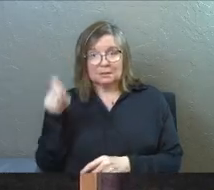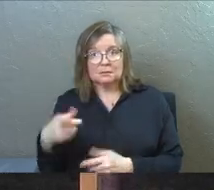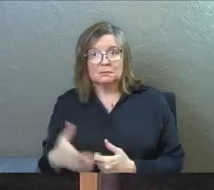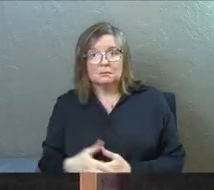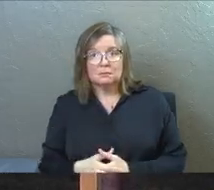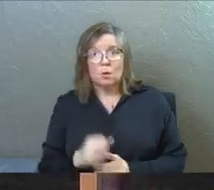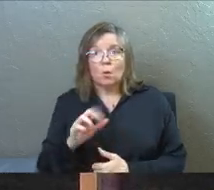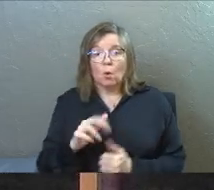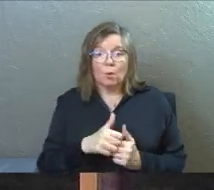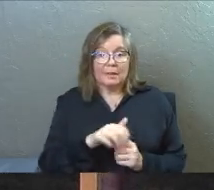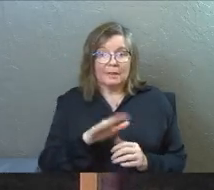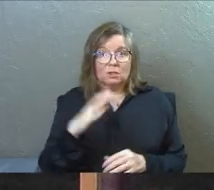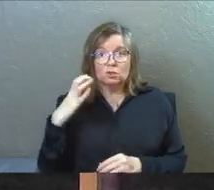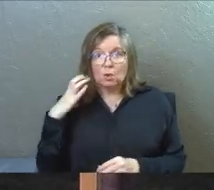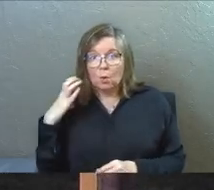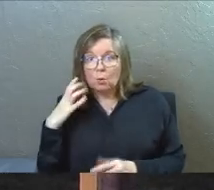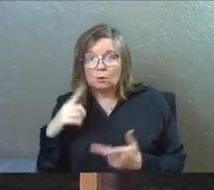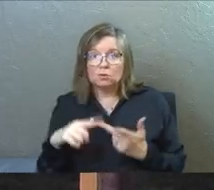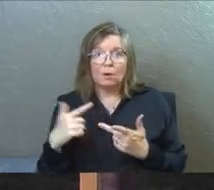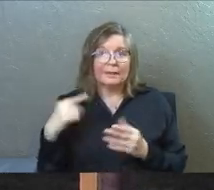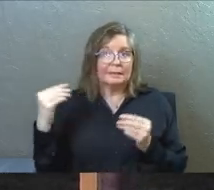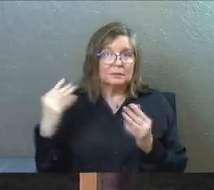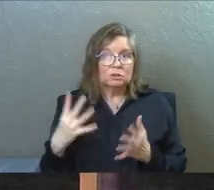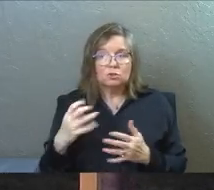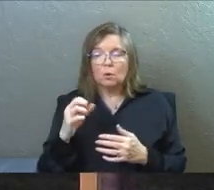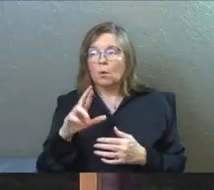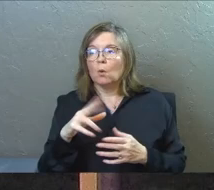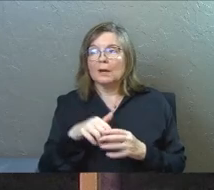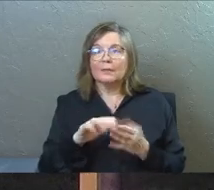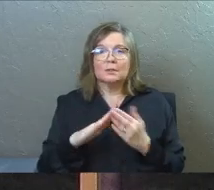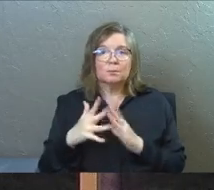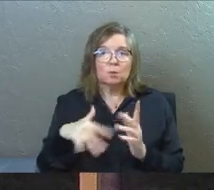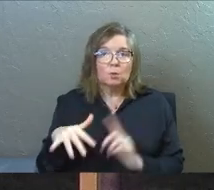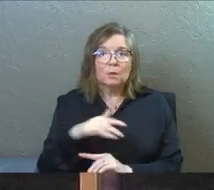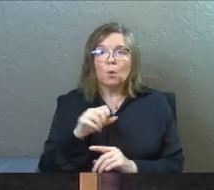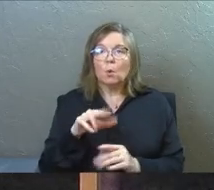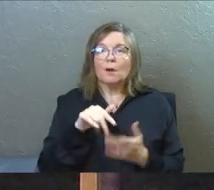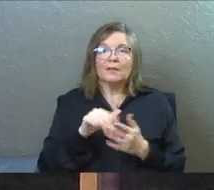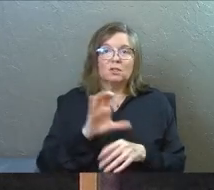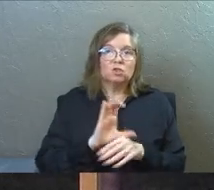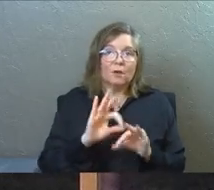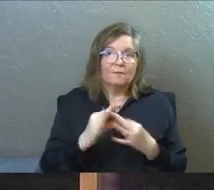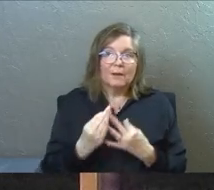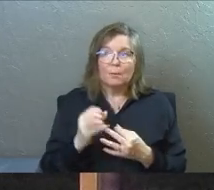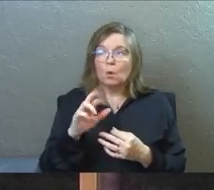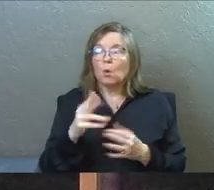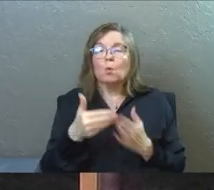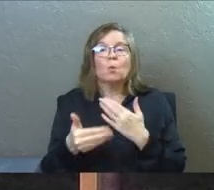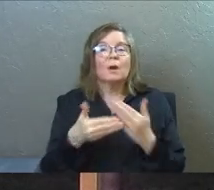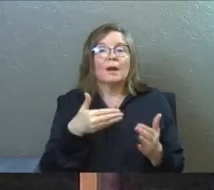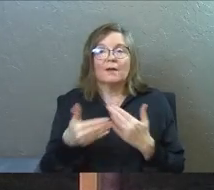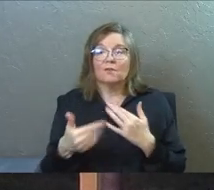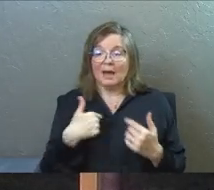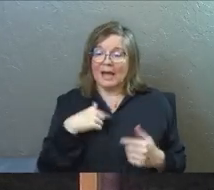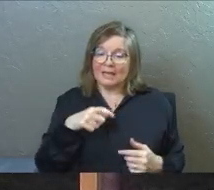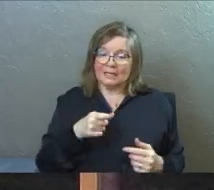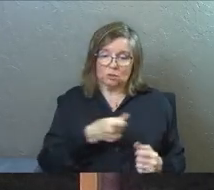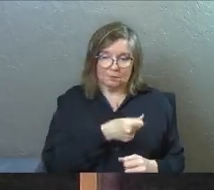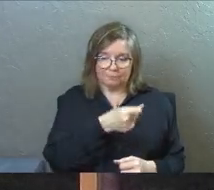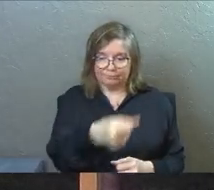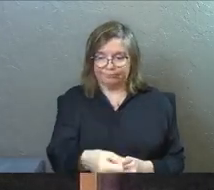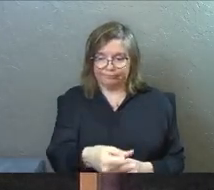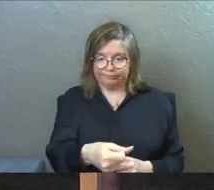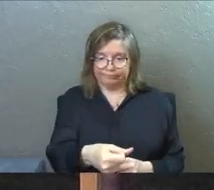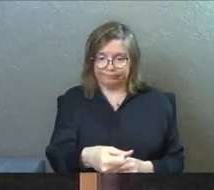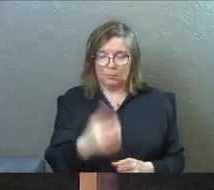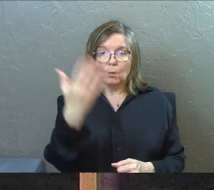or with this coach or with this teacher or in this community or in this church family or whatever it is, I need to put